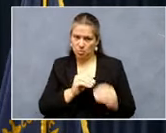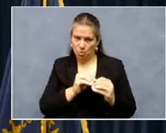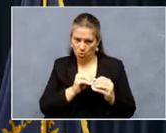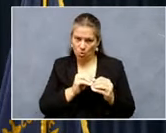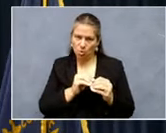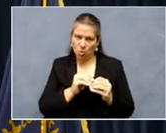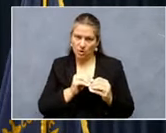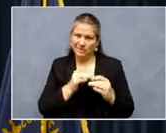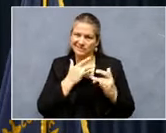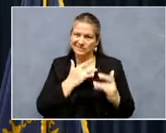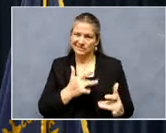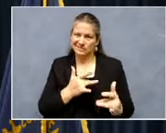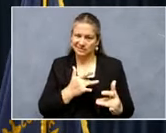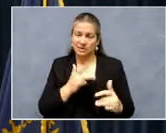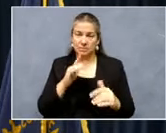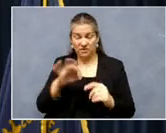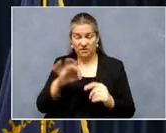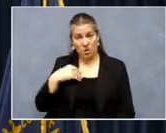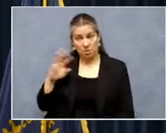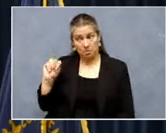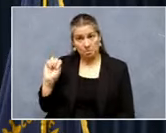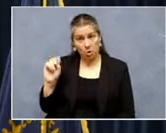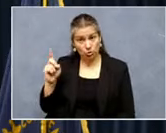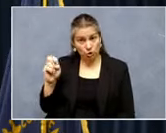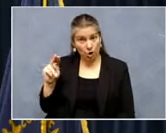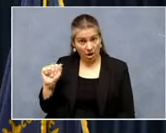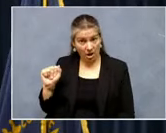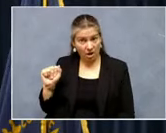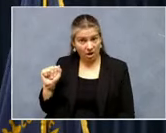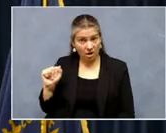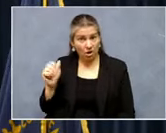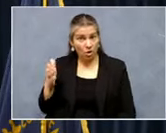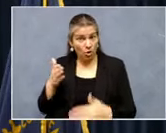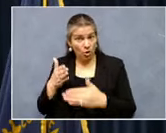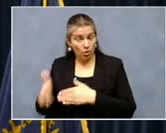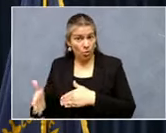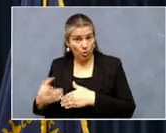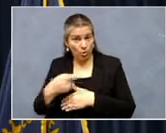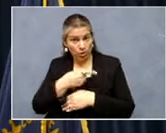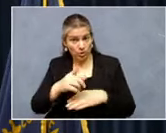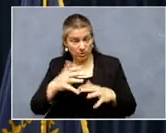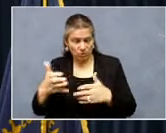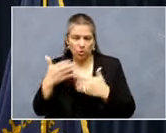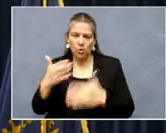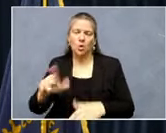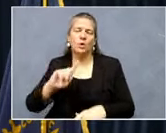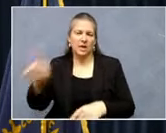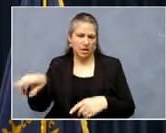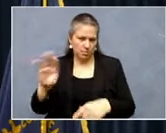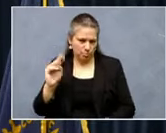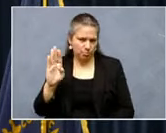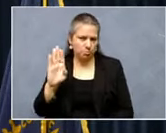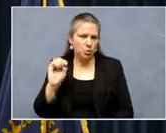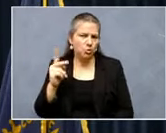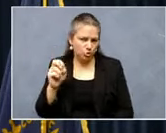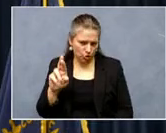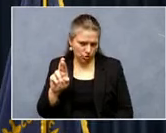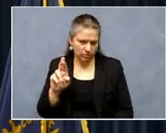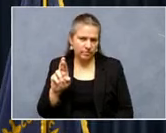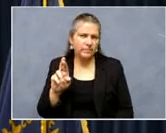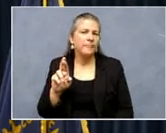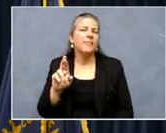But if you got Moderna and you fall in any of those categories, go get your booster. We believe that will change